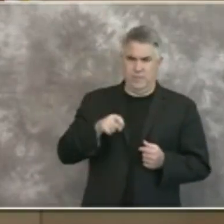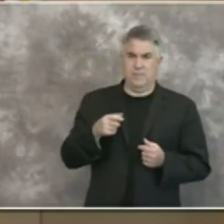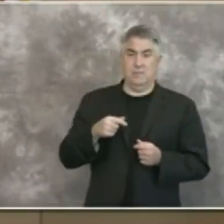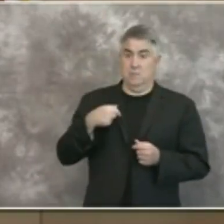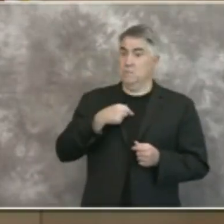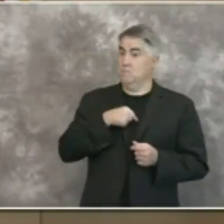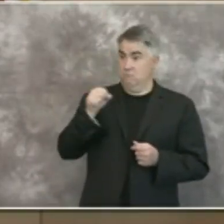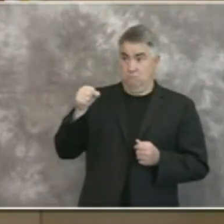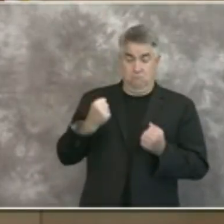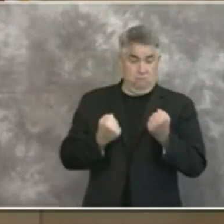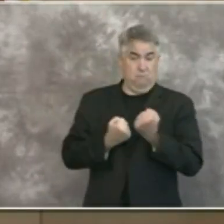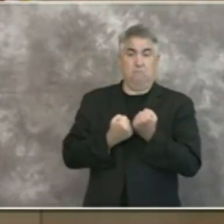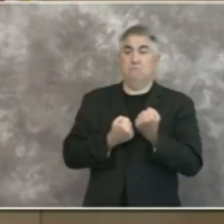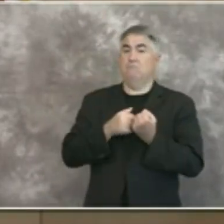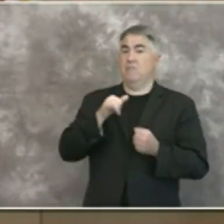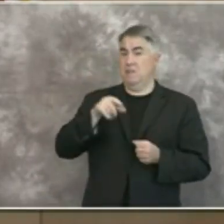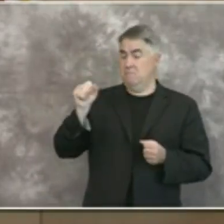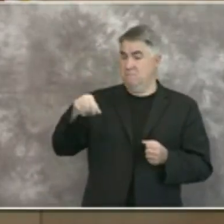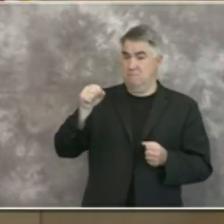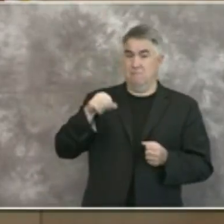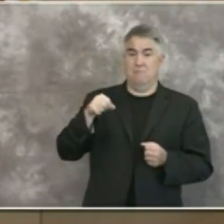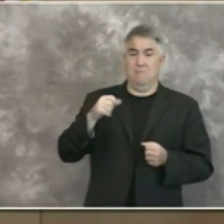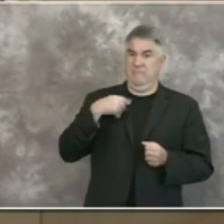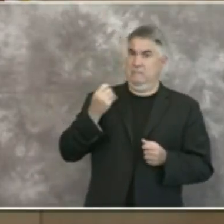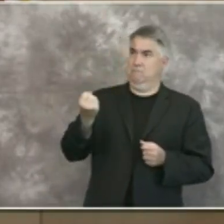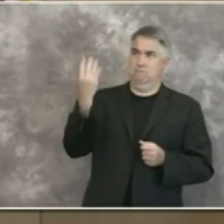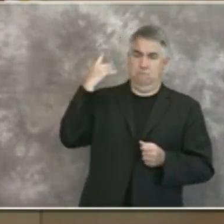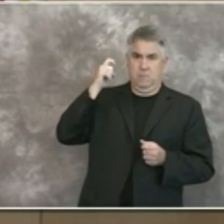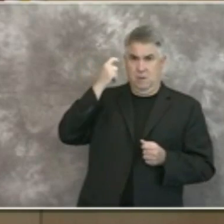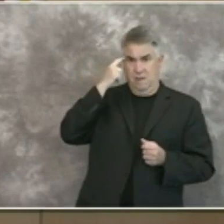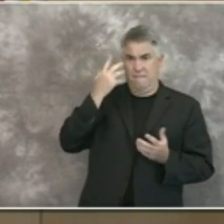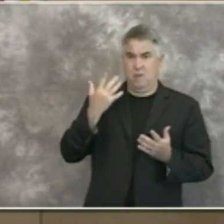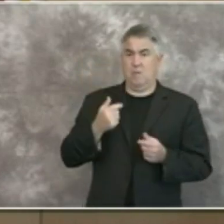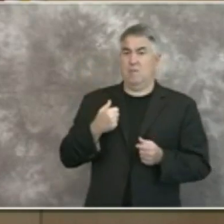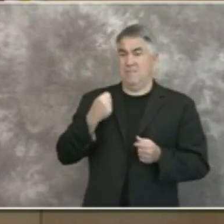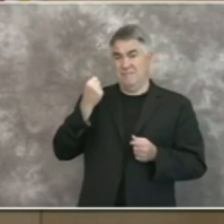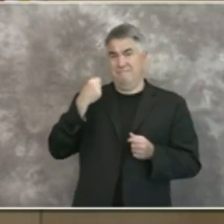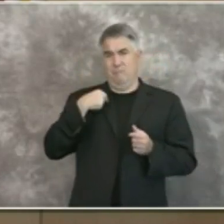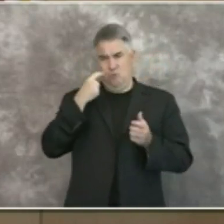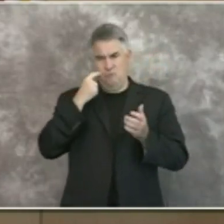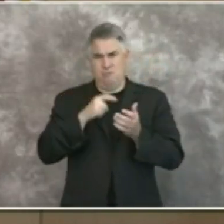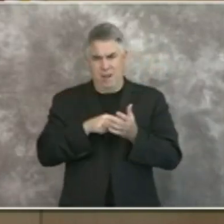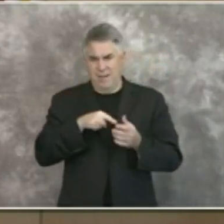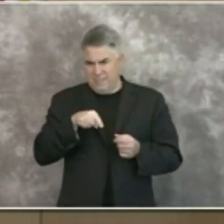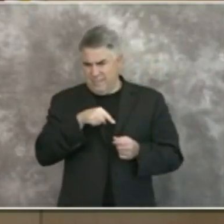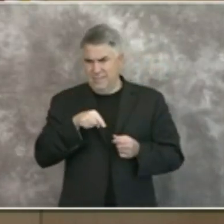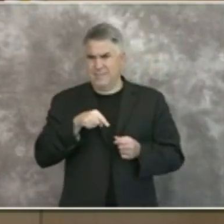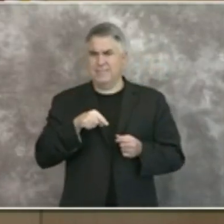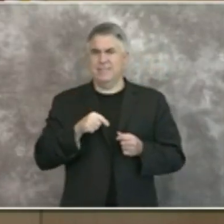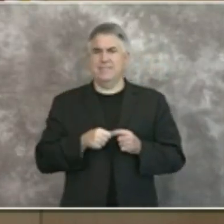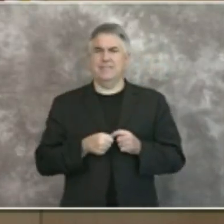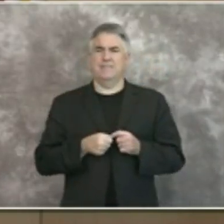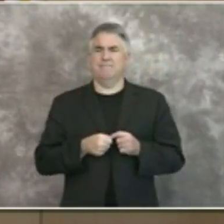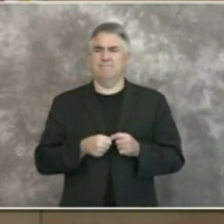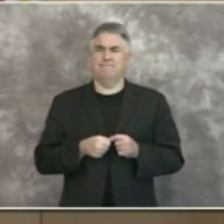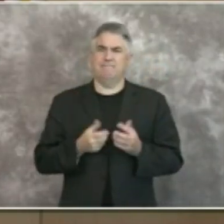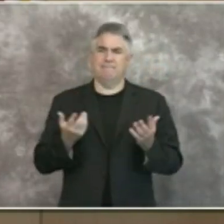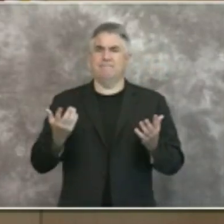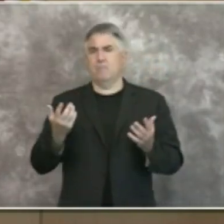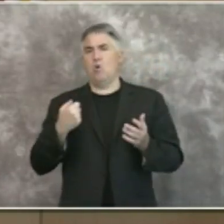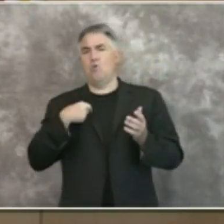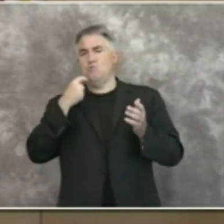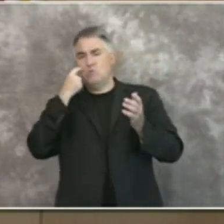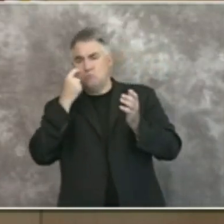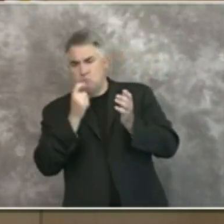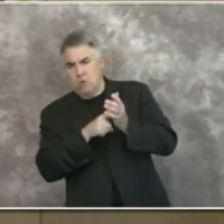support of the letter that's being sent to the state uh we recognize the uh the we recognize that our